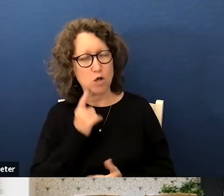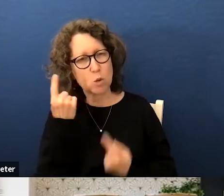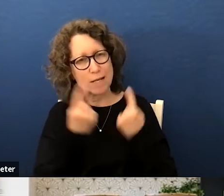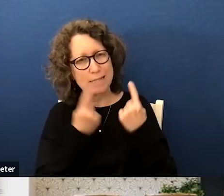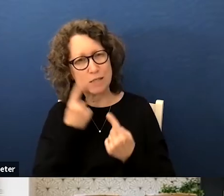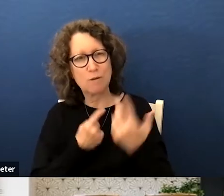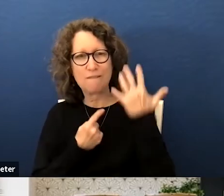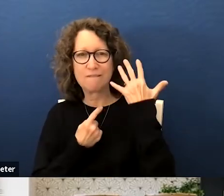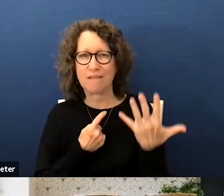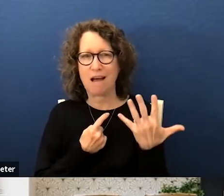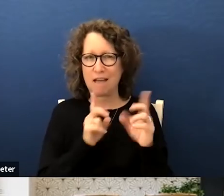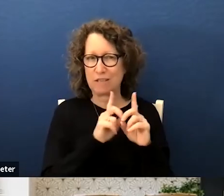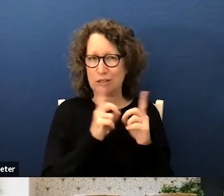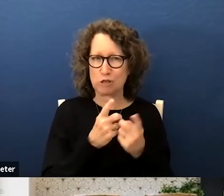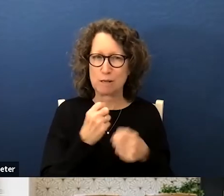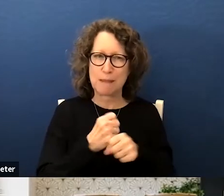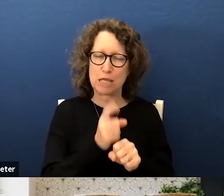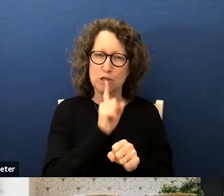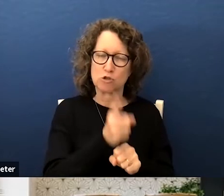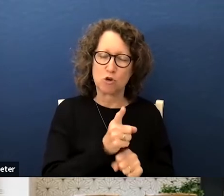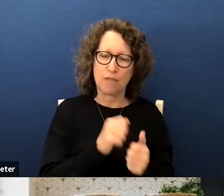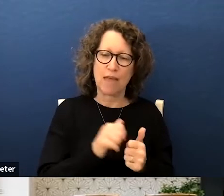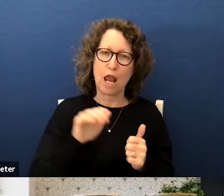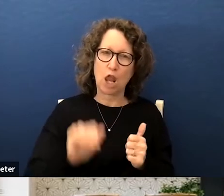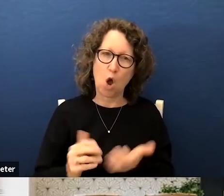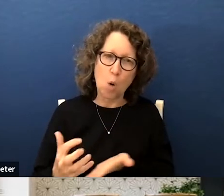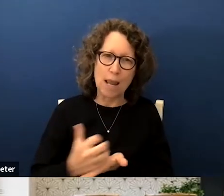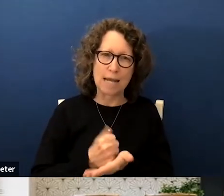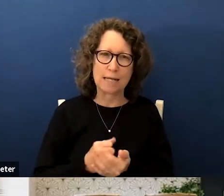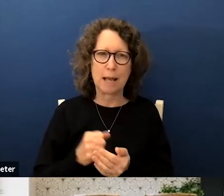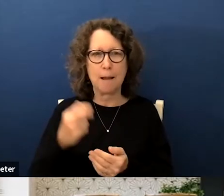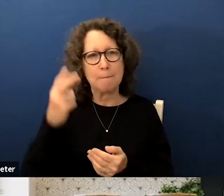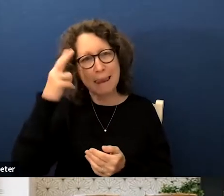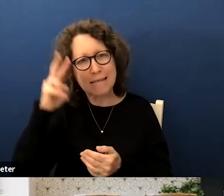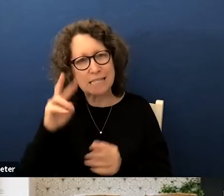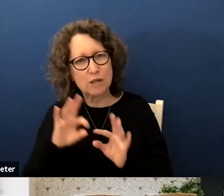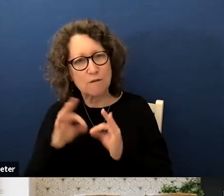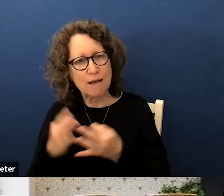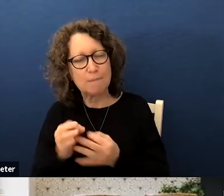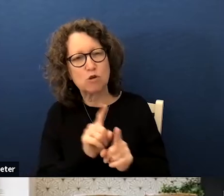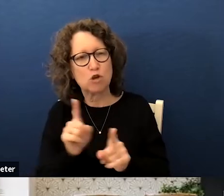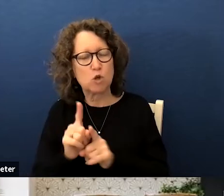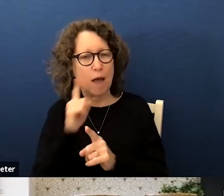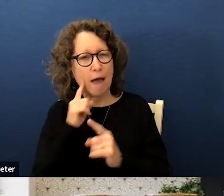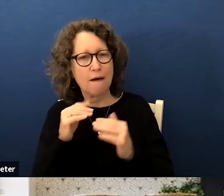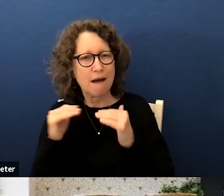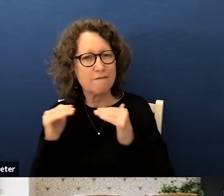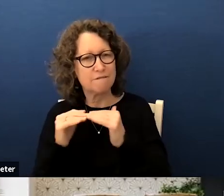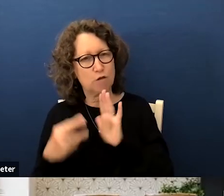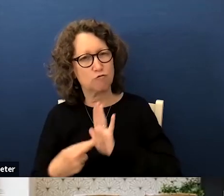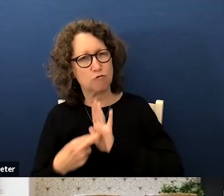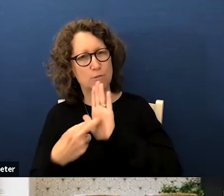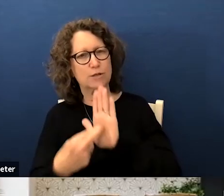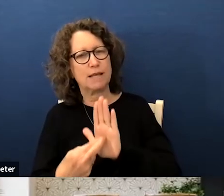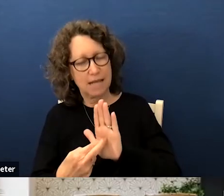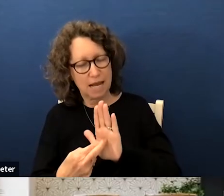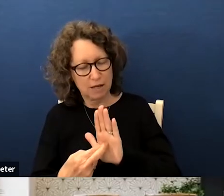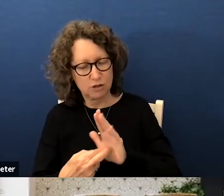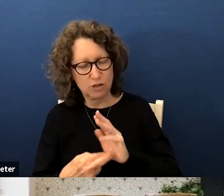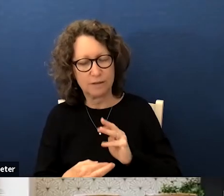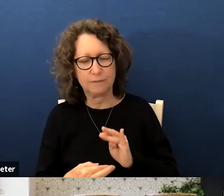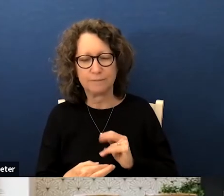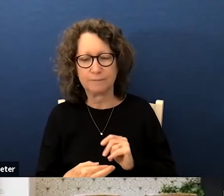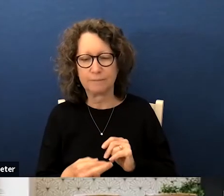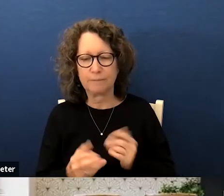five districts in making sure that low-income latino families also have a fair uh representation um